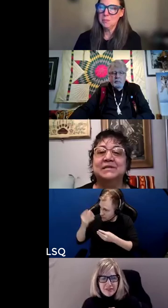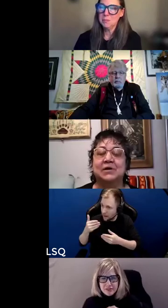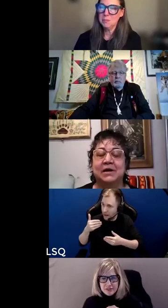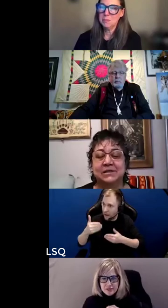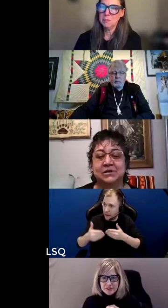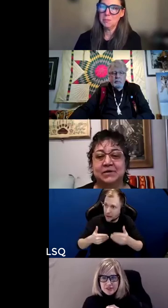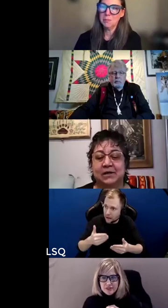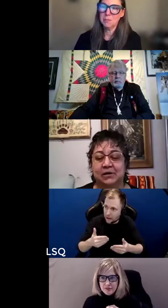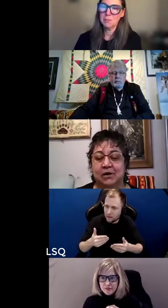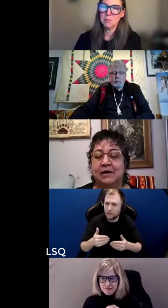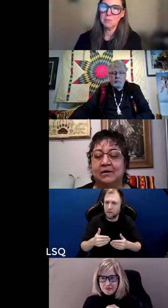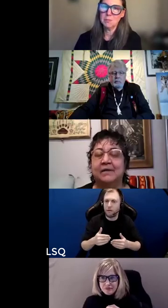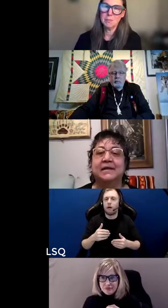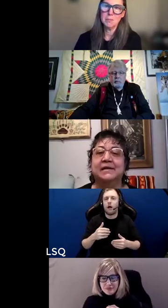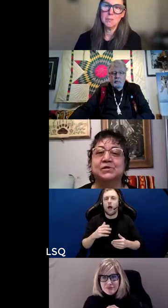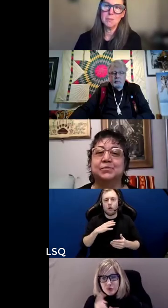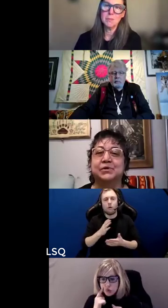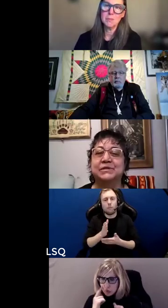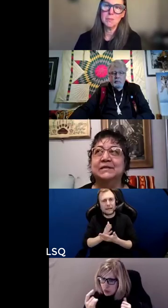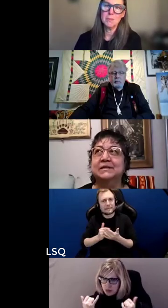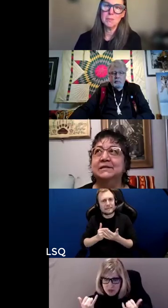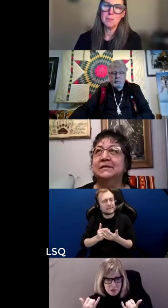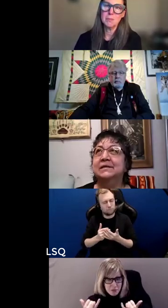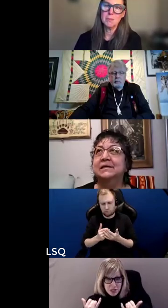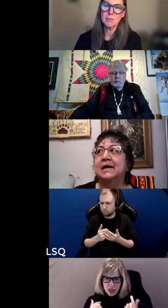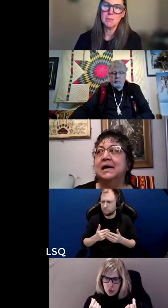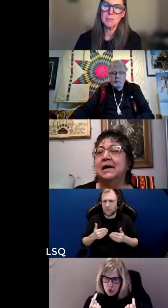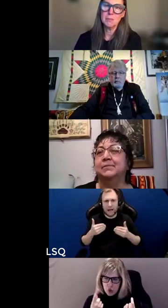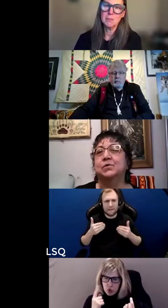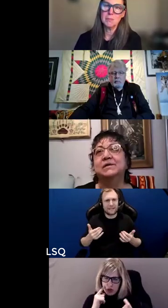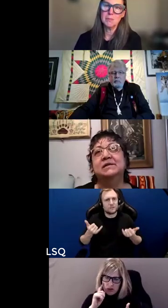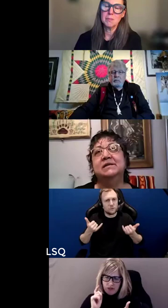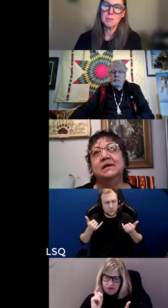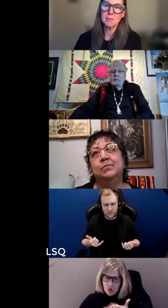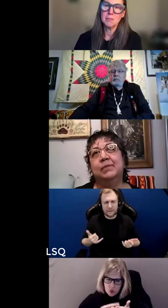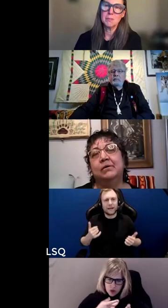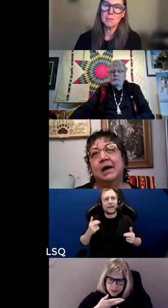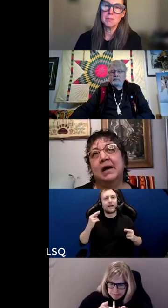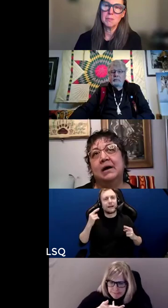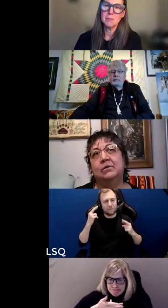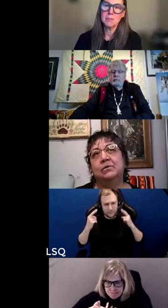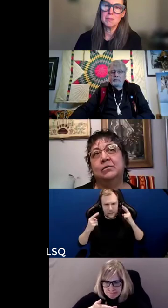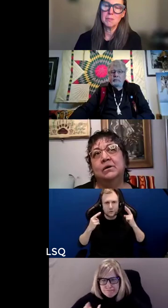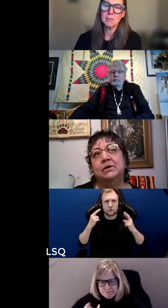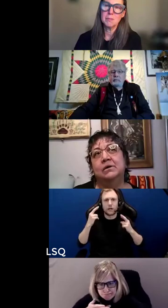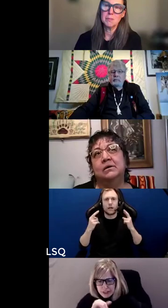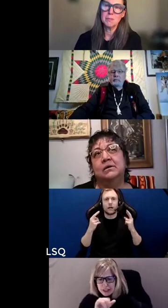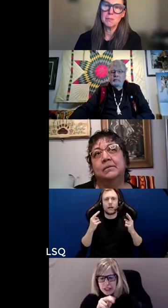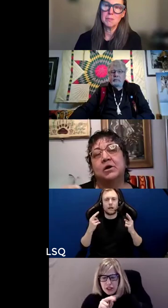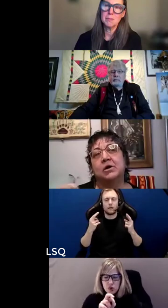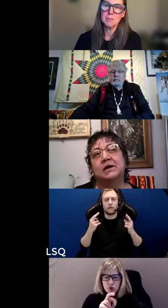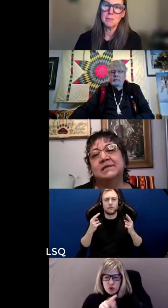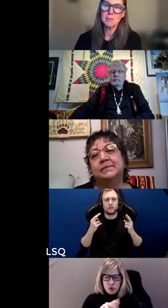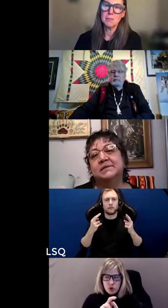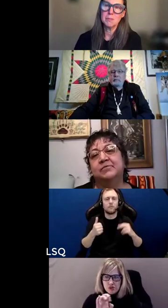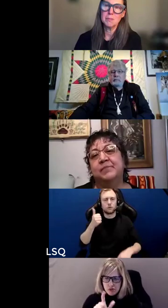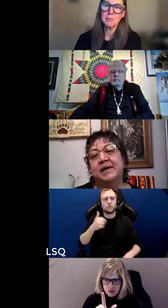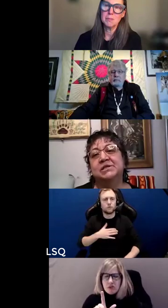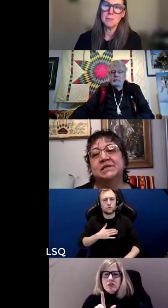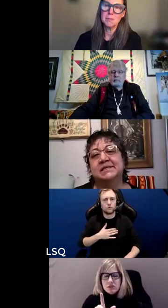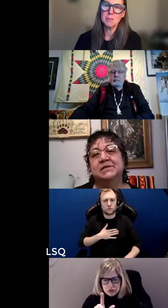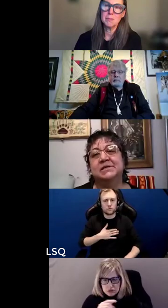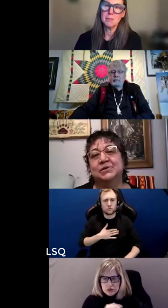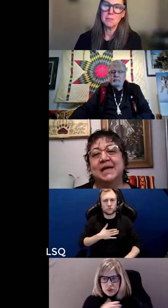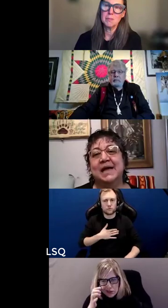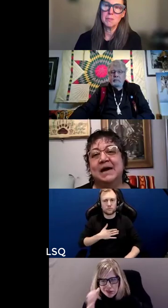i'm going to concentrate a lot on the interpersonal i'm going to think about how the concepts of